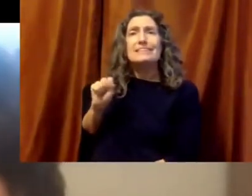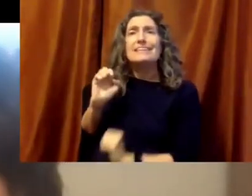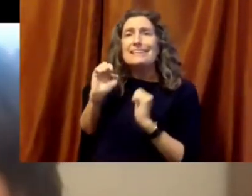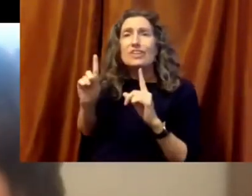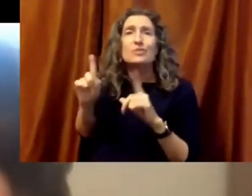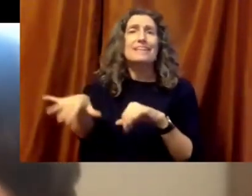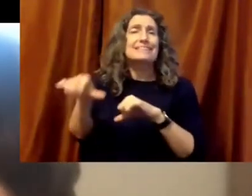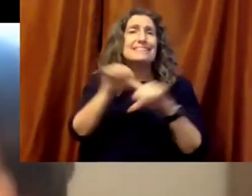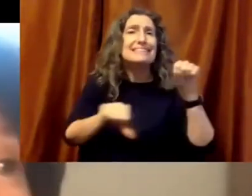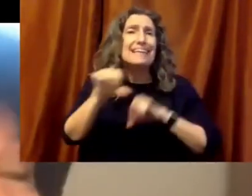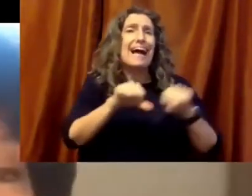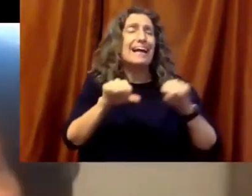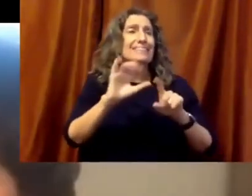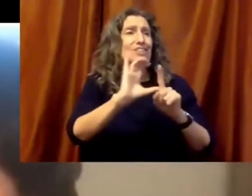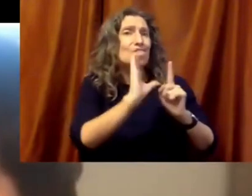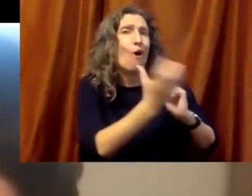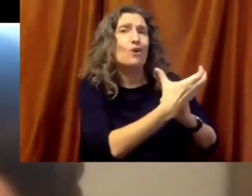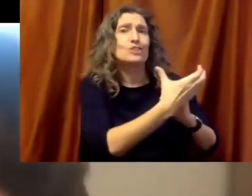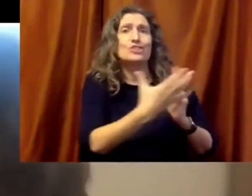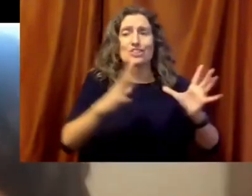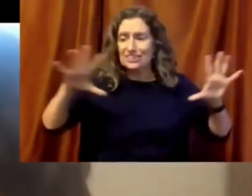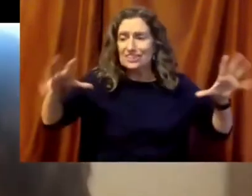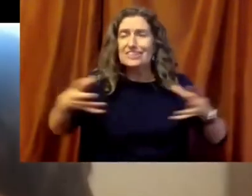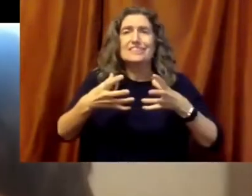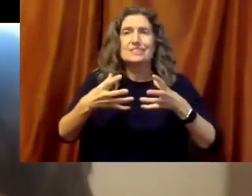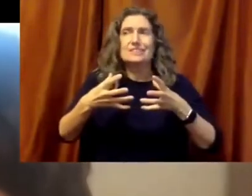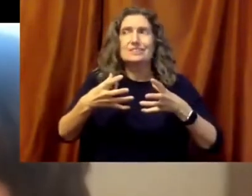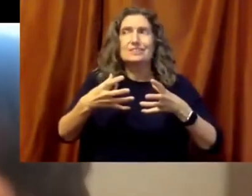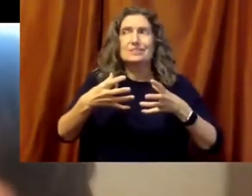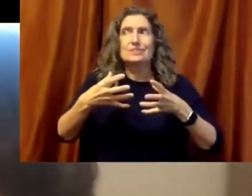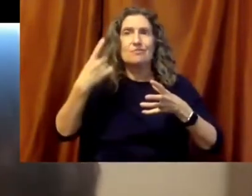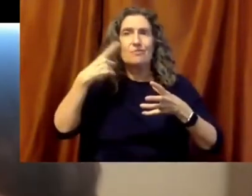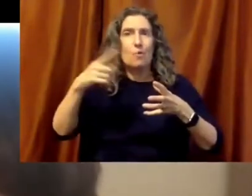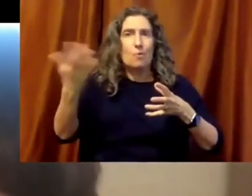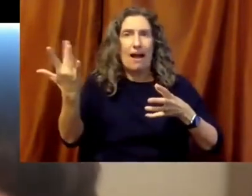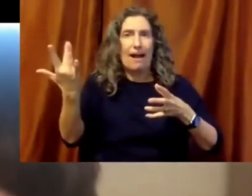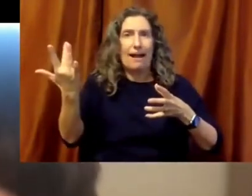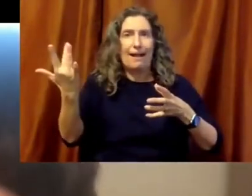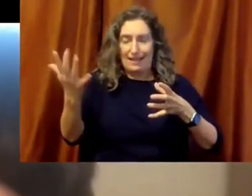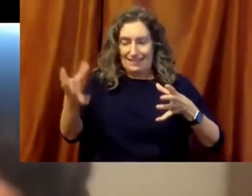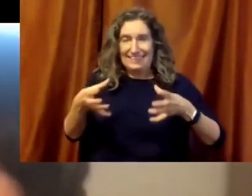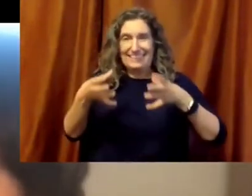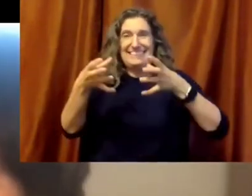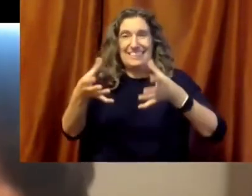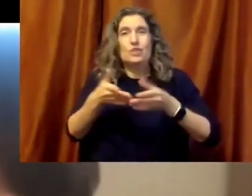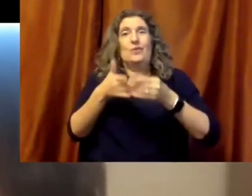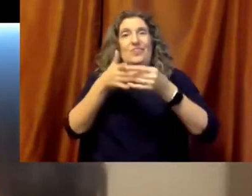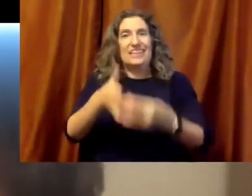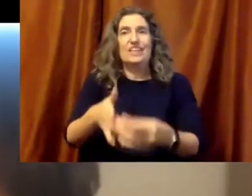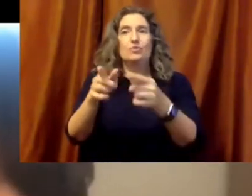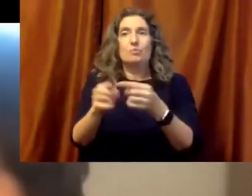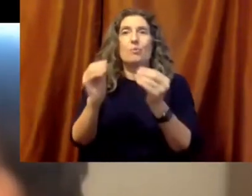as the building blocks. Education, science, culture in service to what? To a more